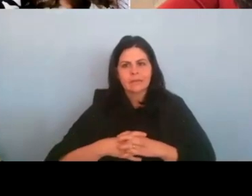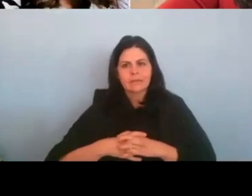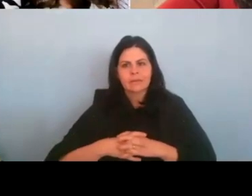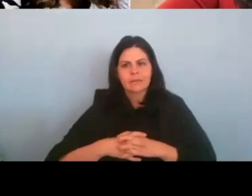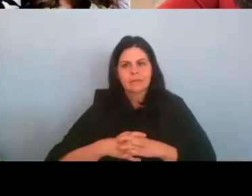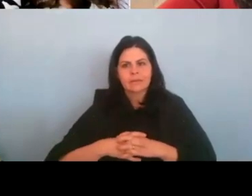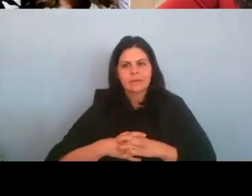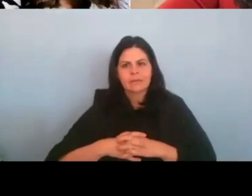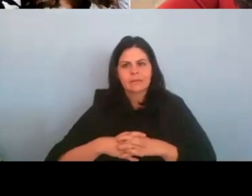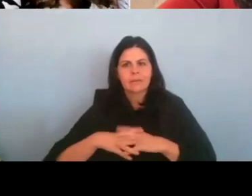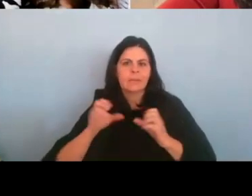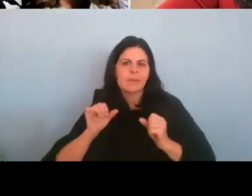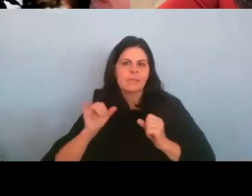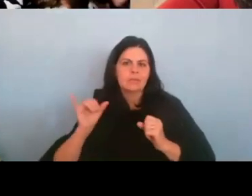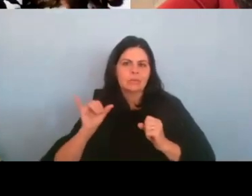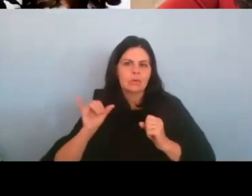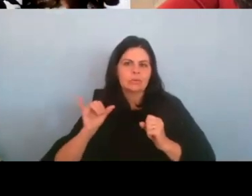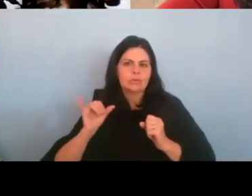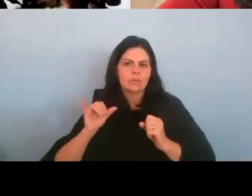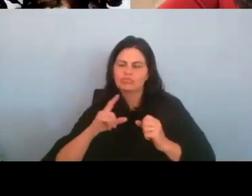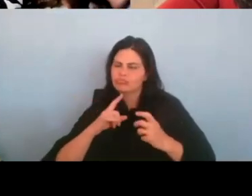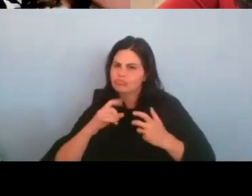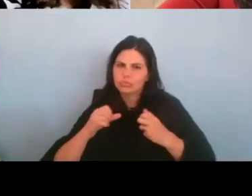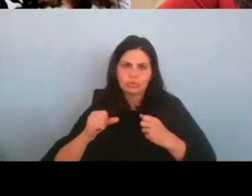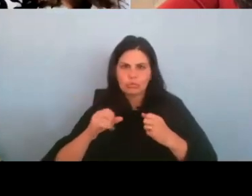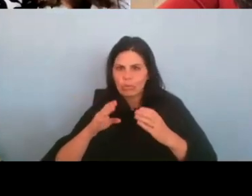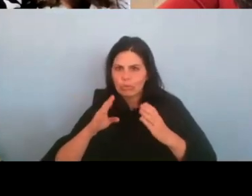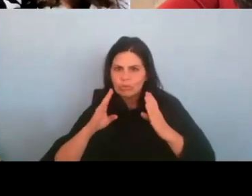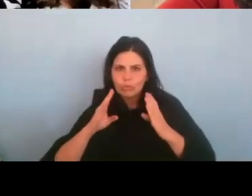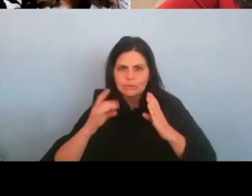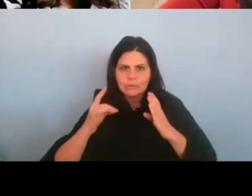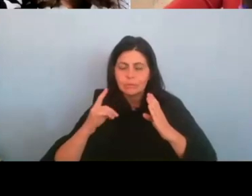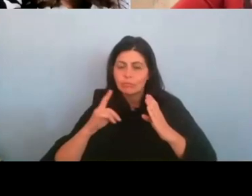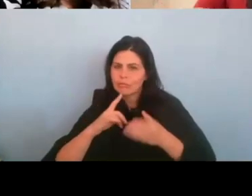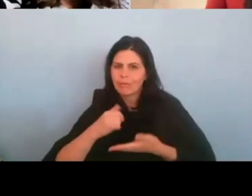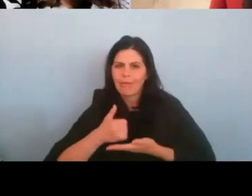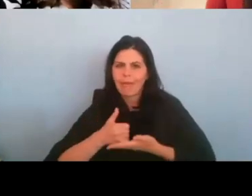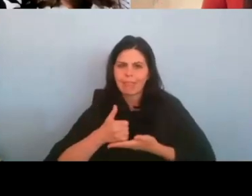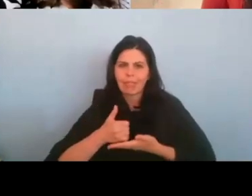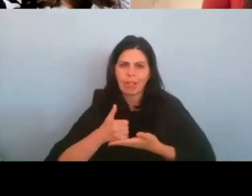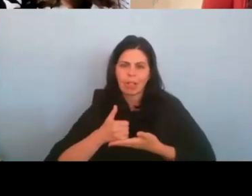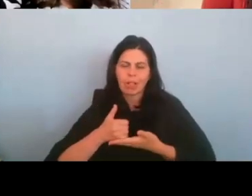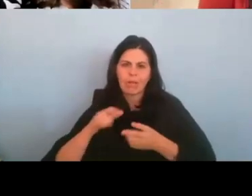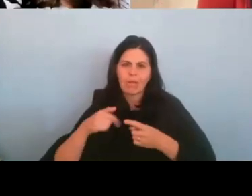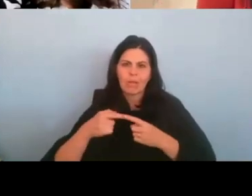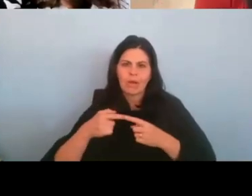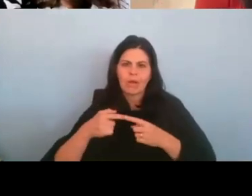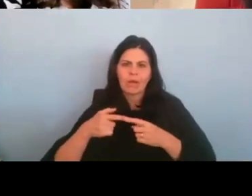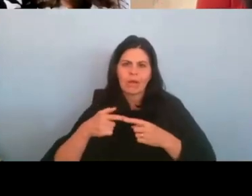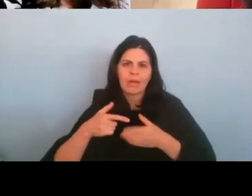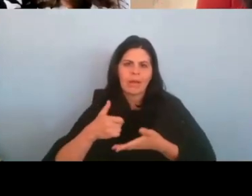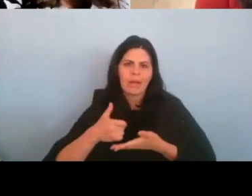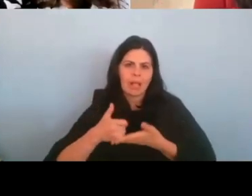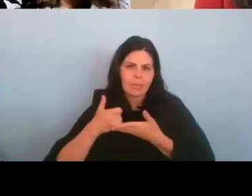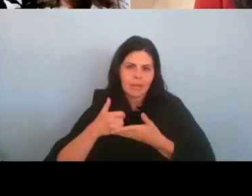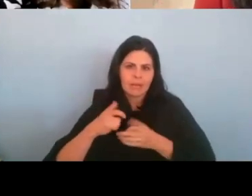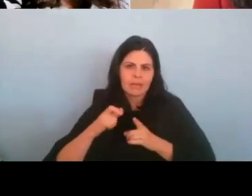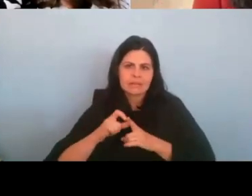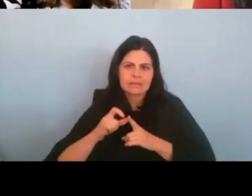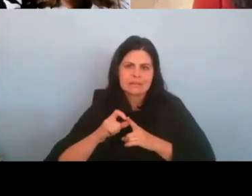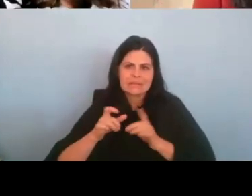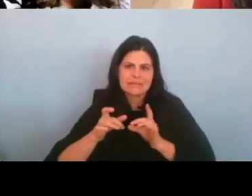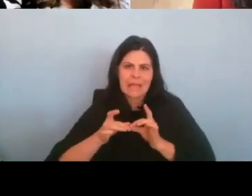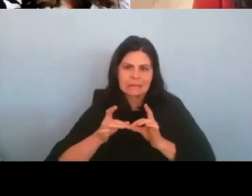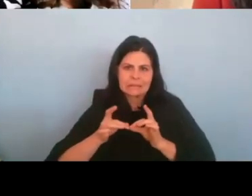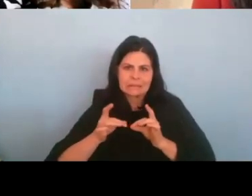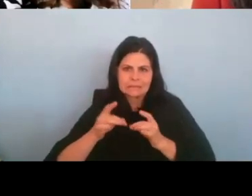hyper-focus on something, which is really helpful for when I'm practicing like text work or like